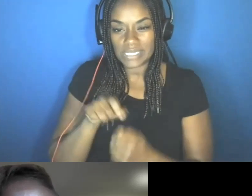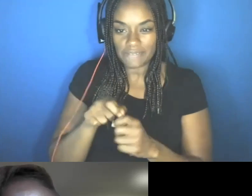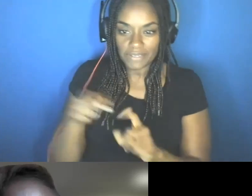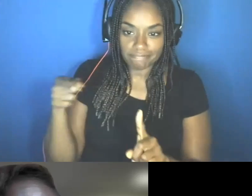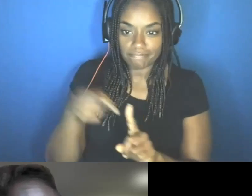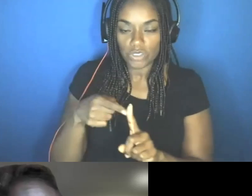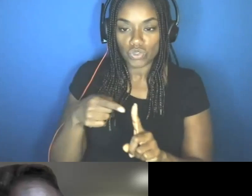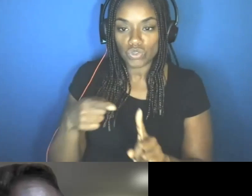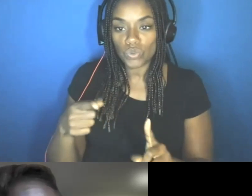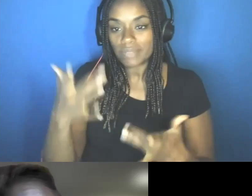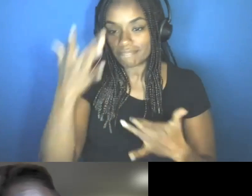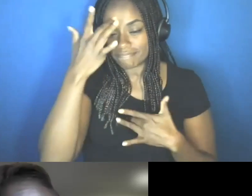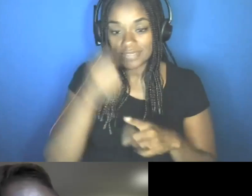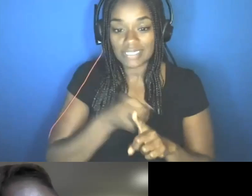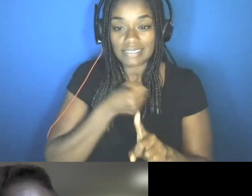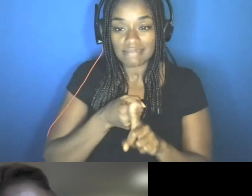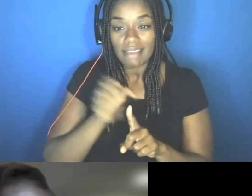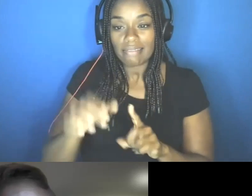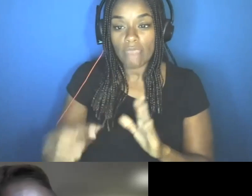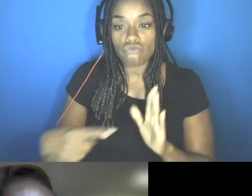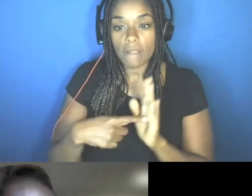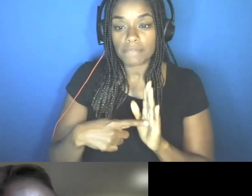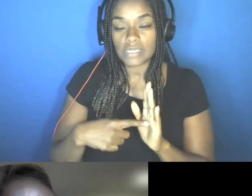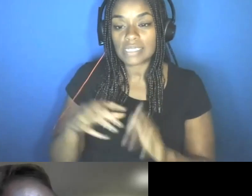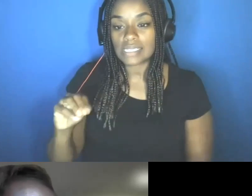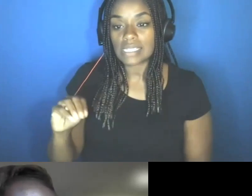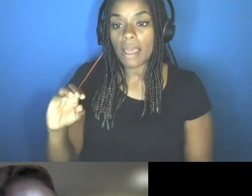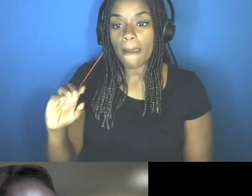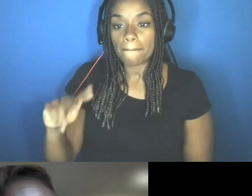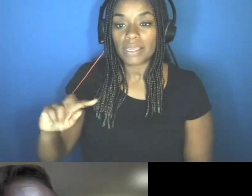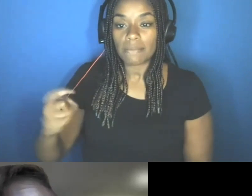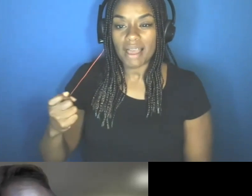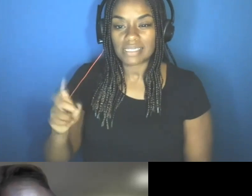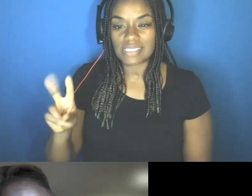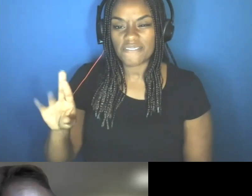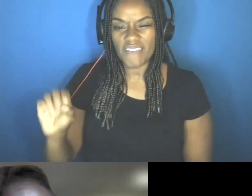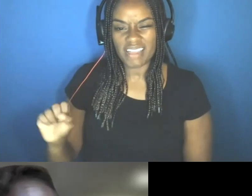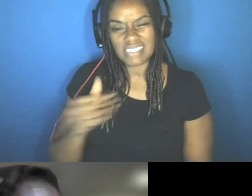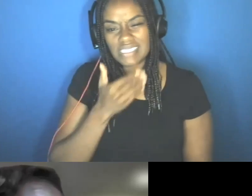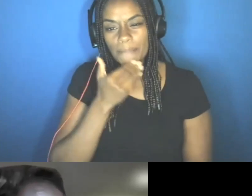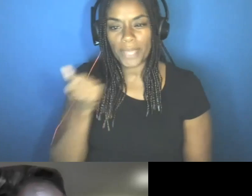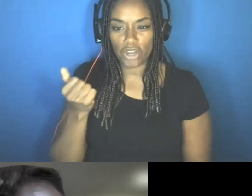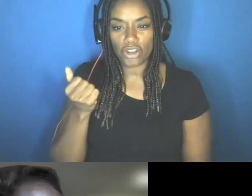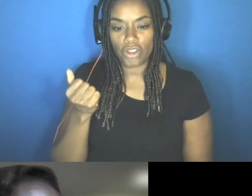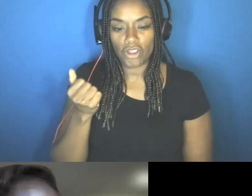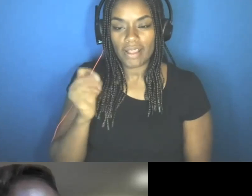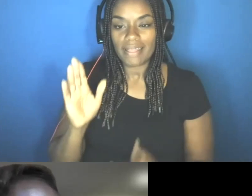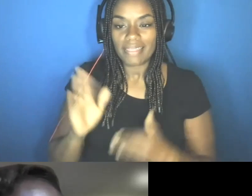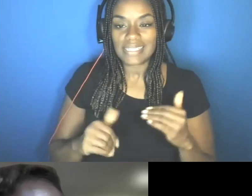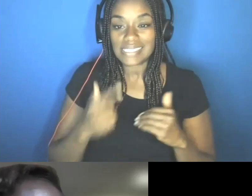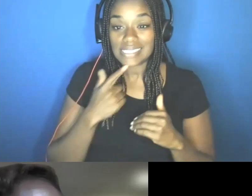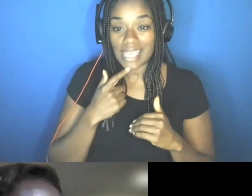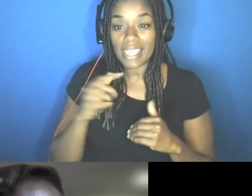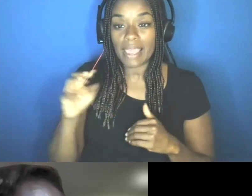uh, that represents monkeypox virus, uh, will be a better alternative than just saying monkeypox. So